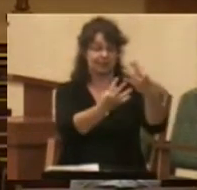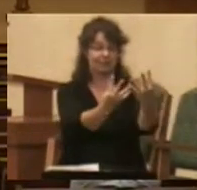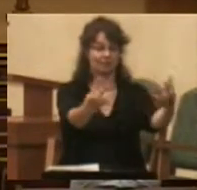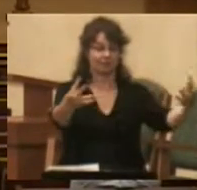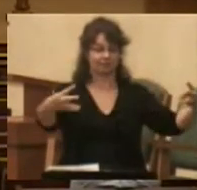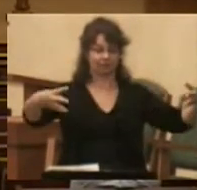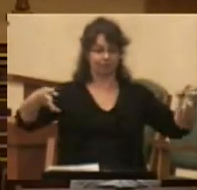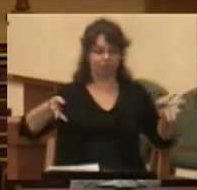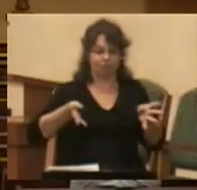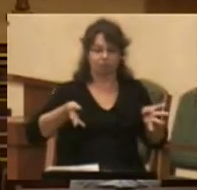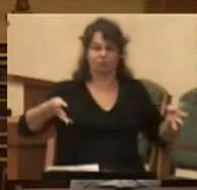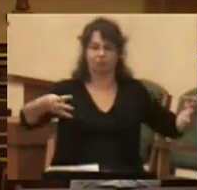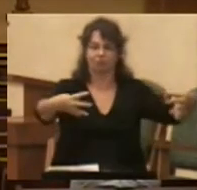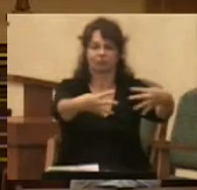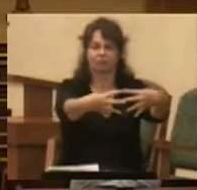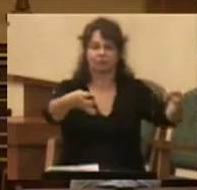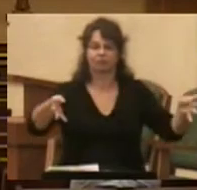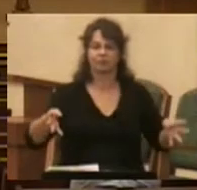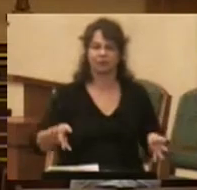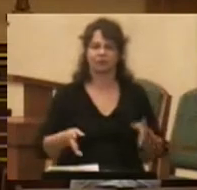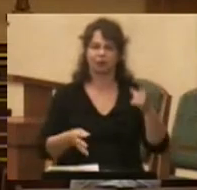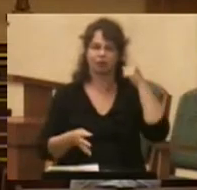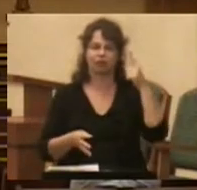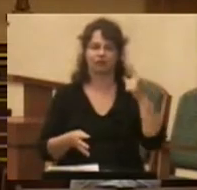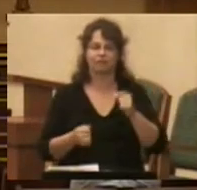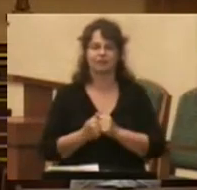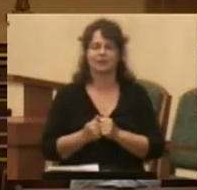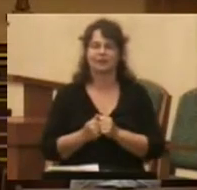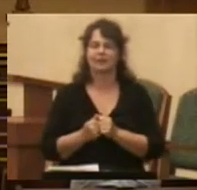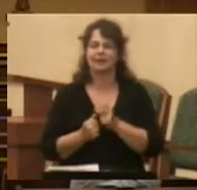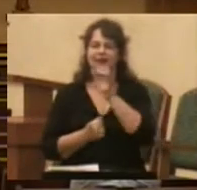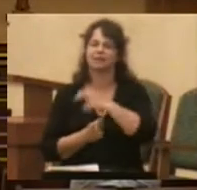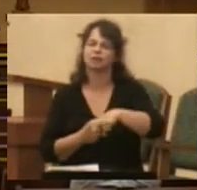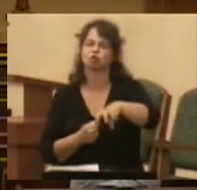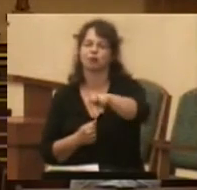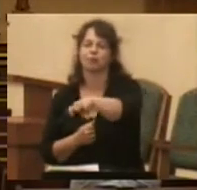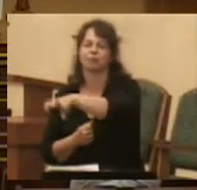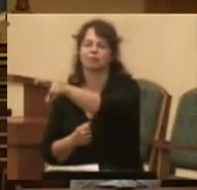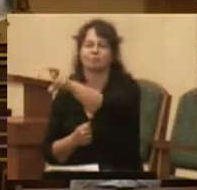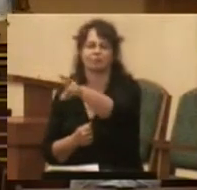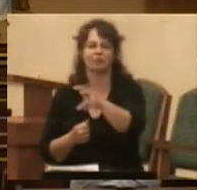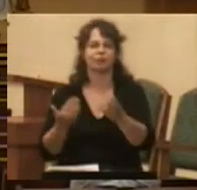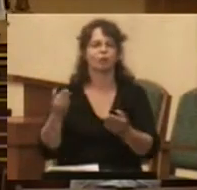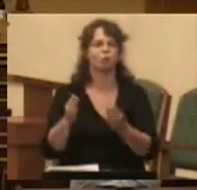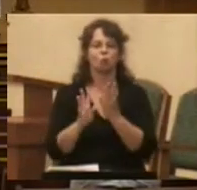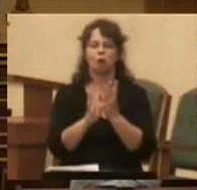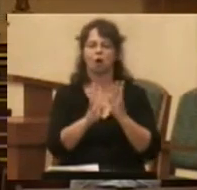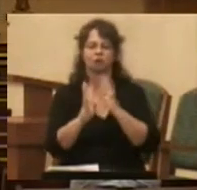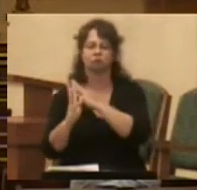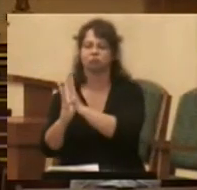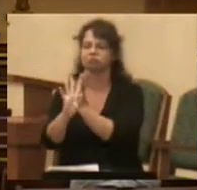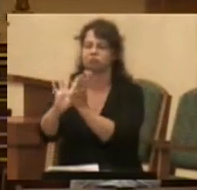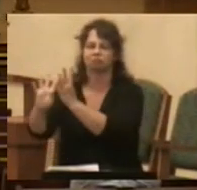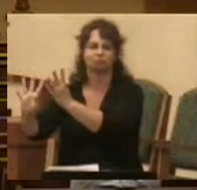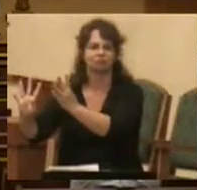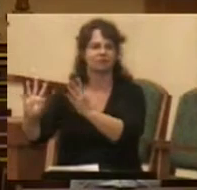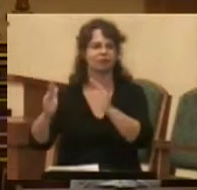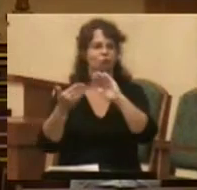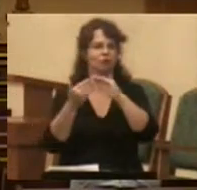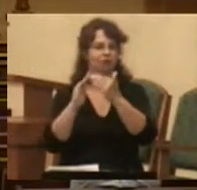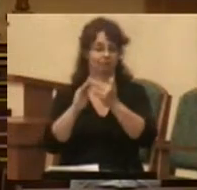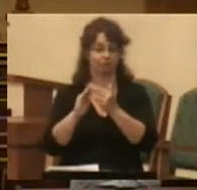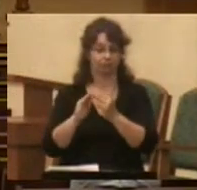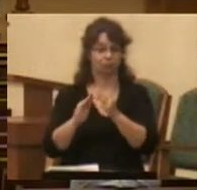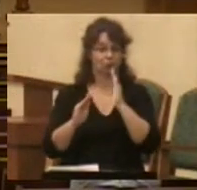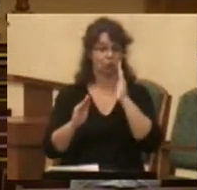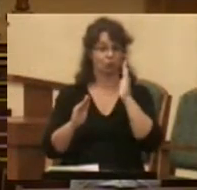Now, consider a little field trip outside the fence, walking to some place in the community. Will the children